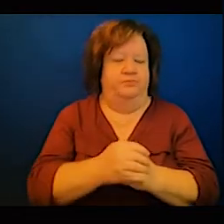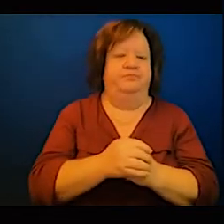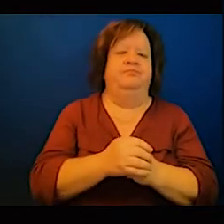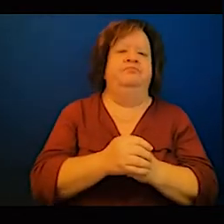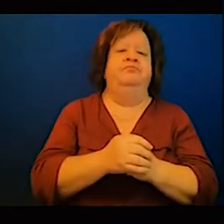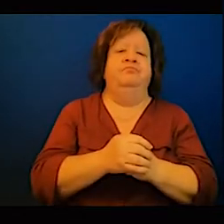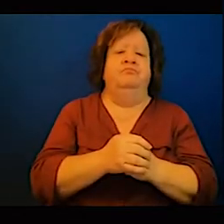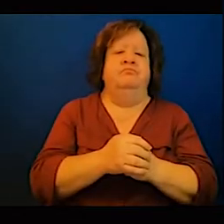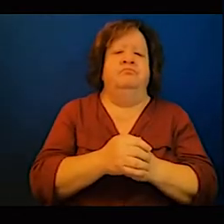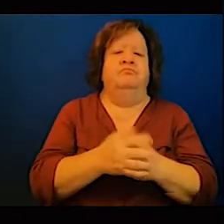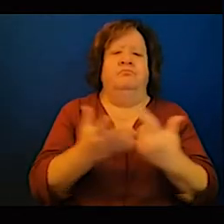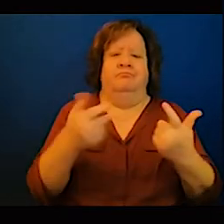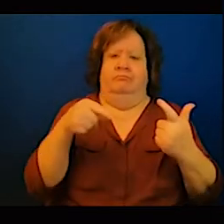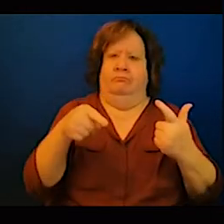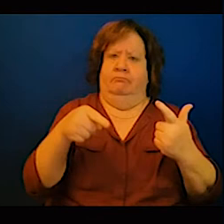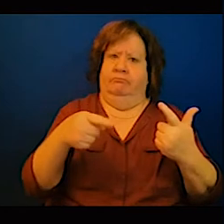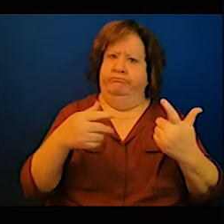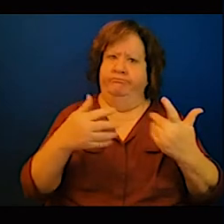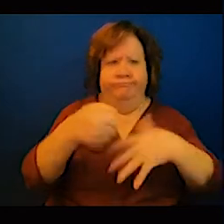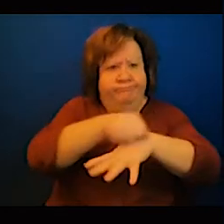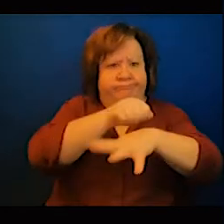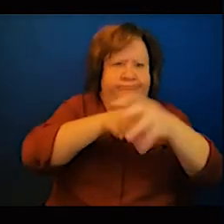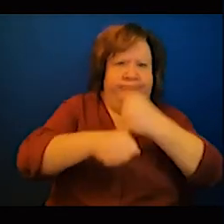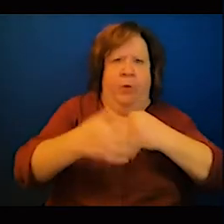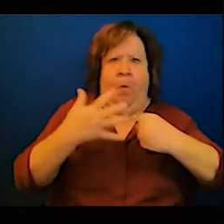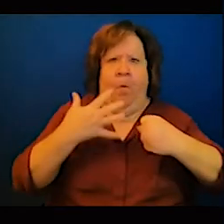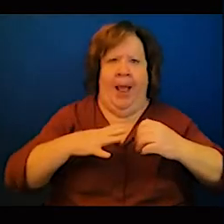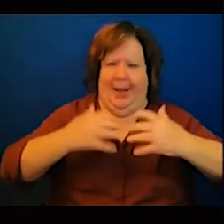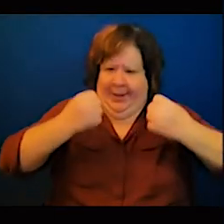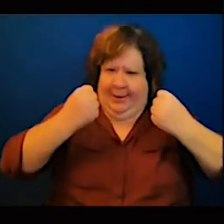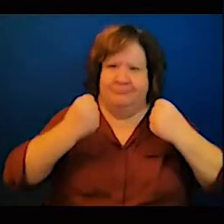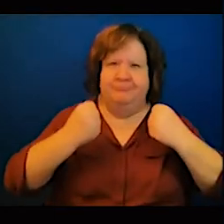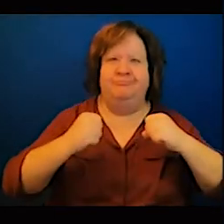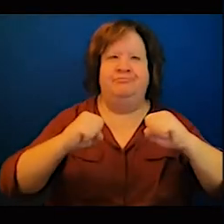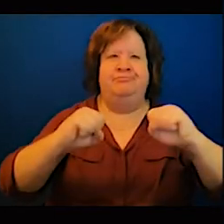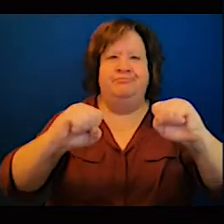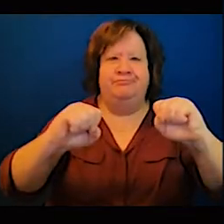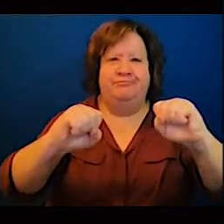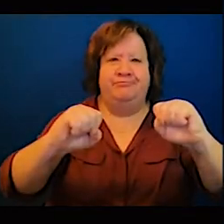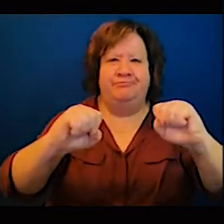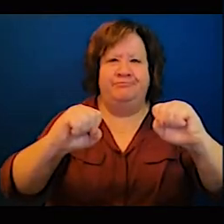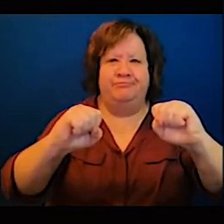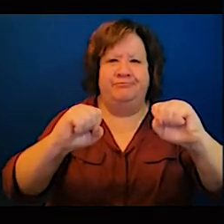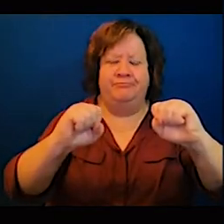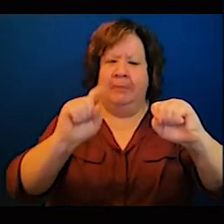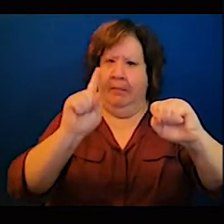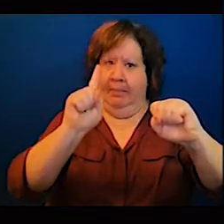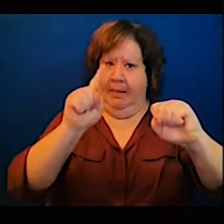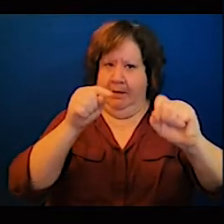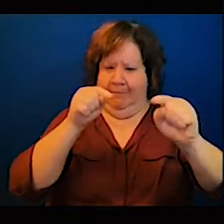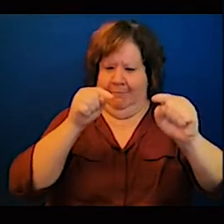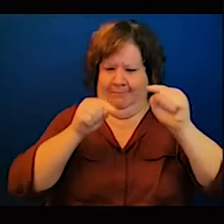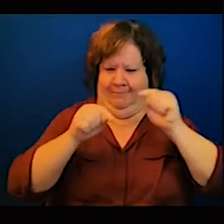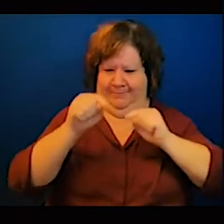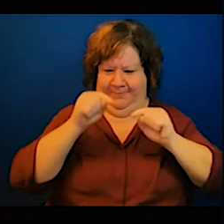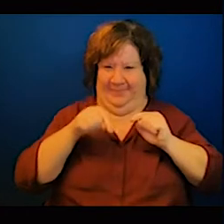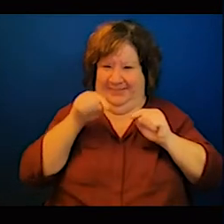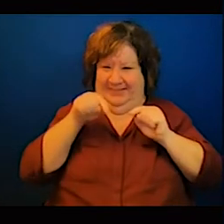NDC roadmap that we put in place but also trying to